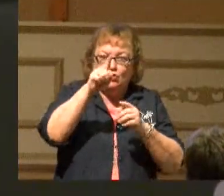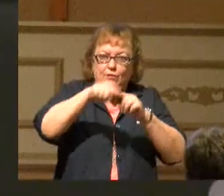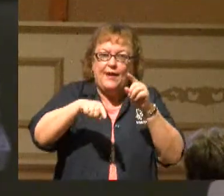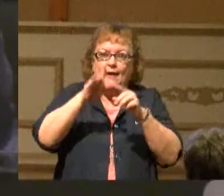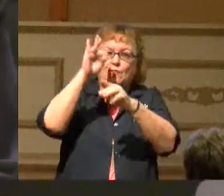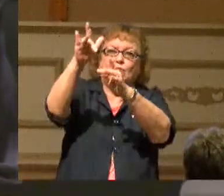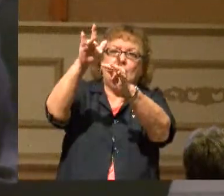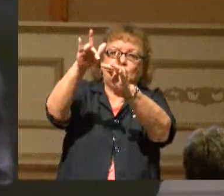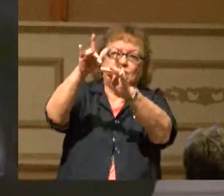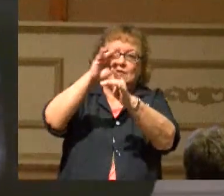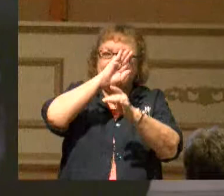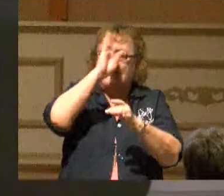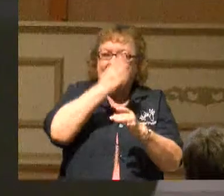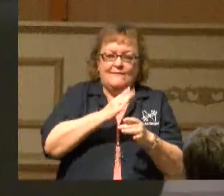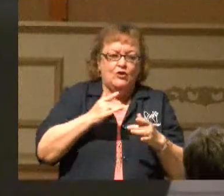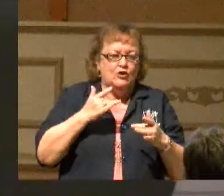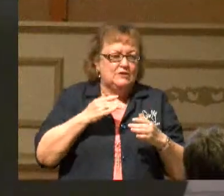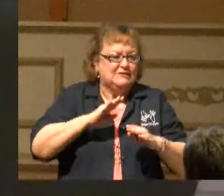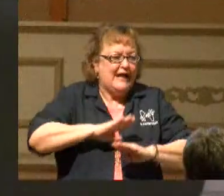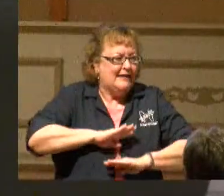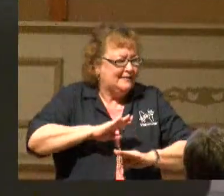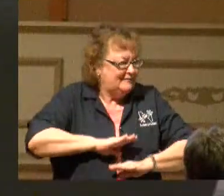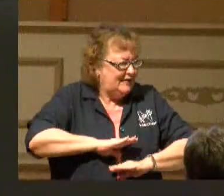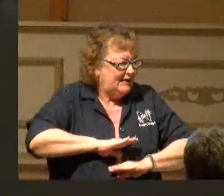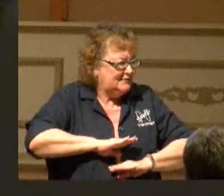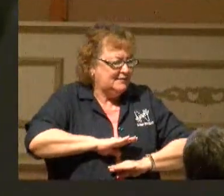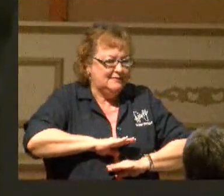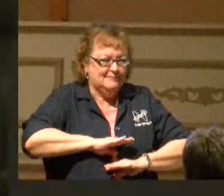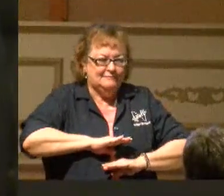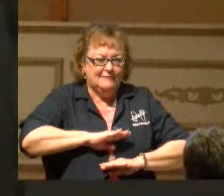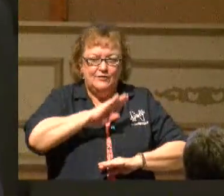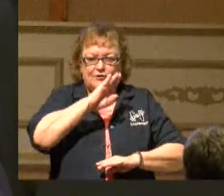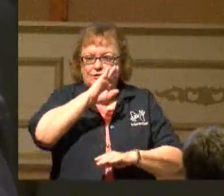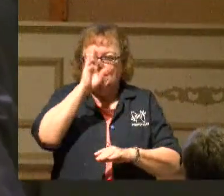And it never satisfies, and it never brings fulfillment.